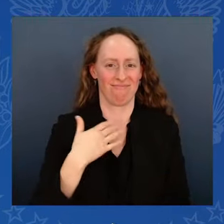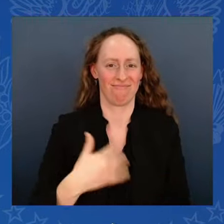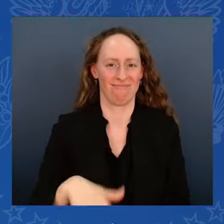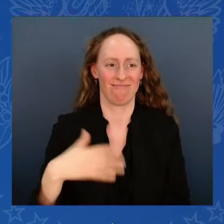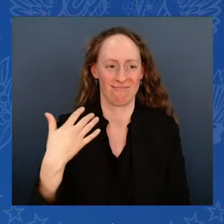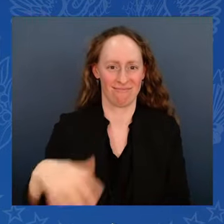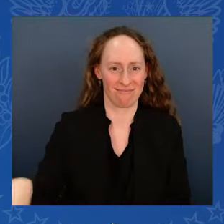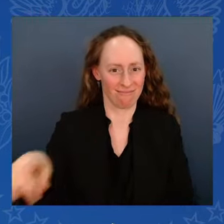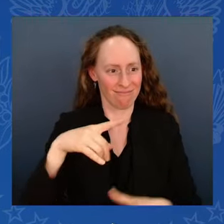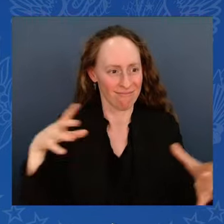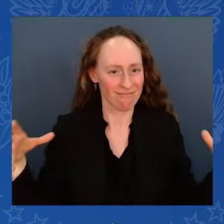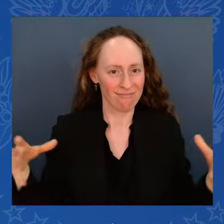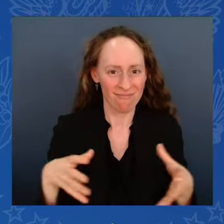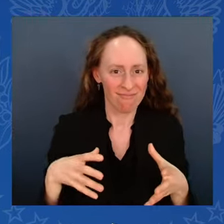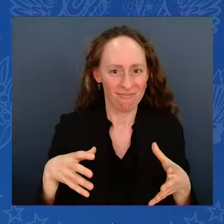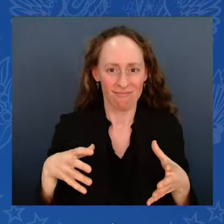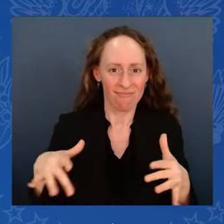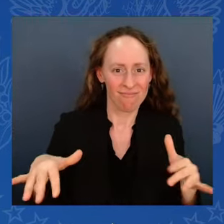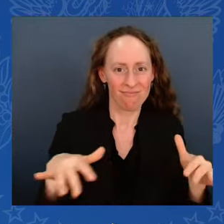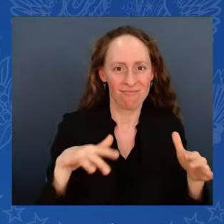National Action Network.